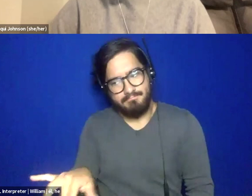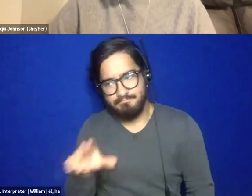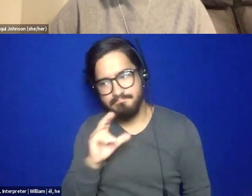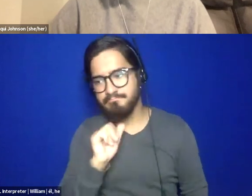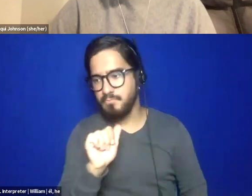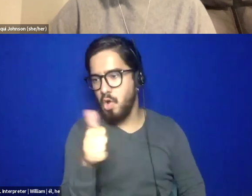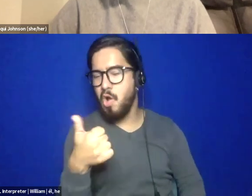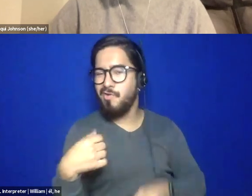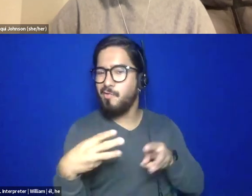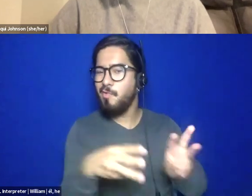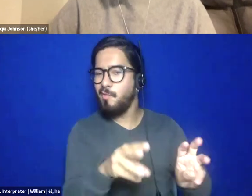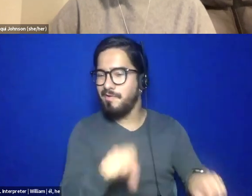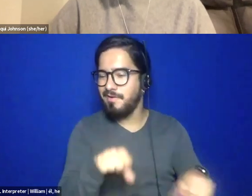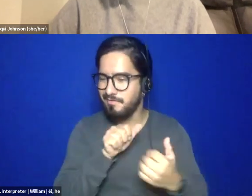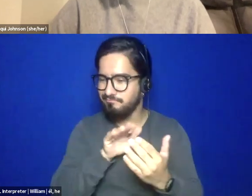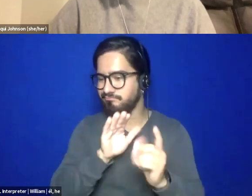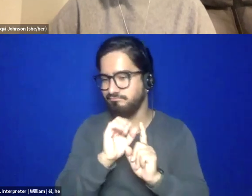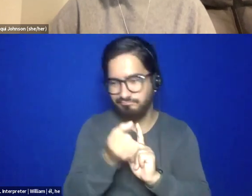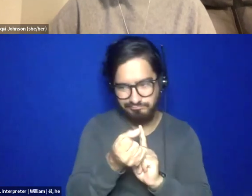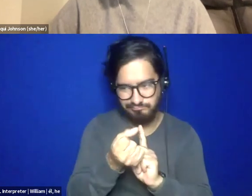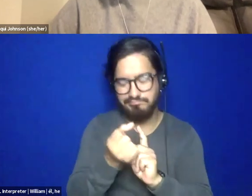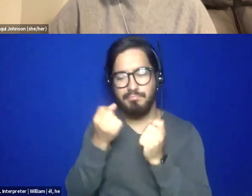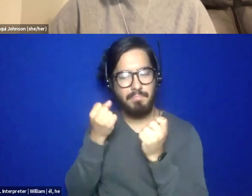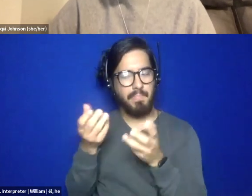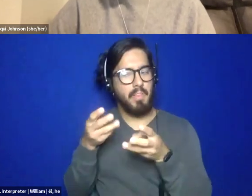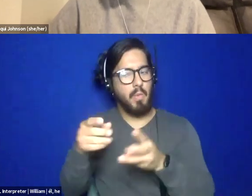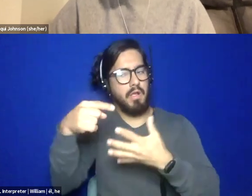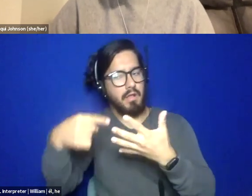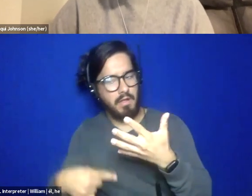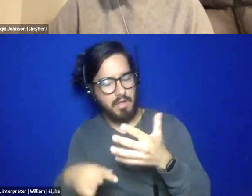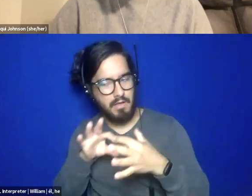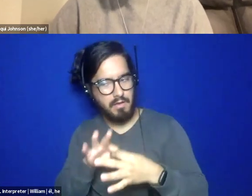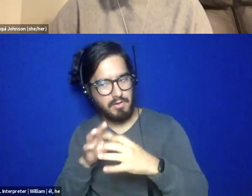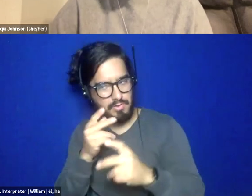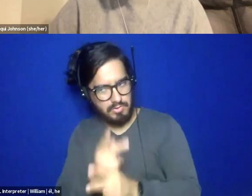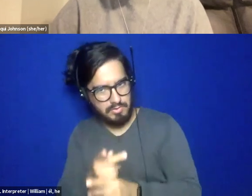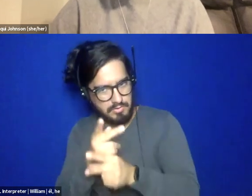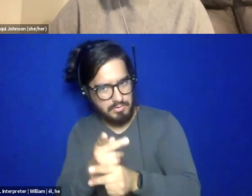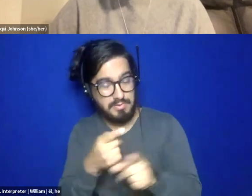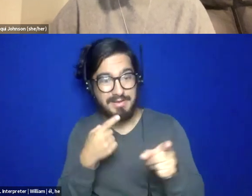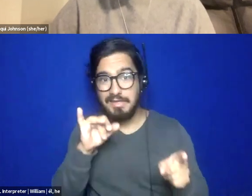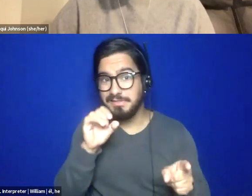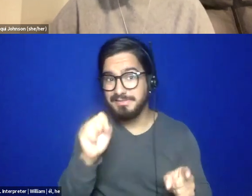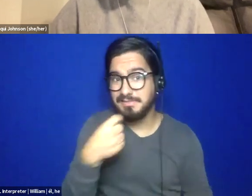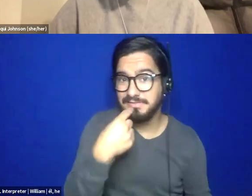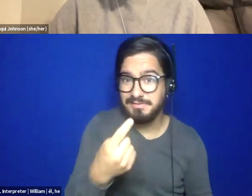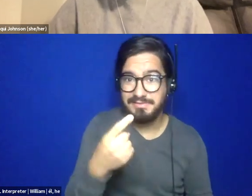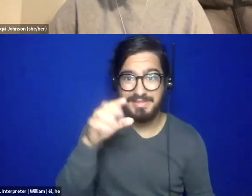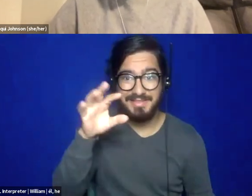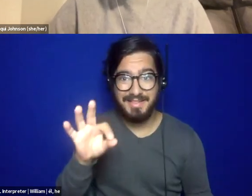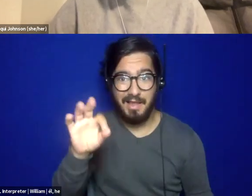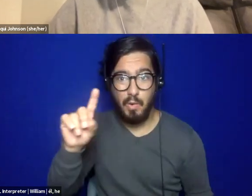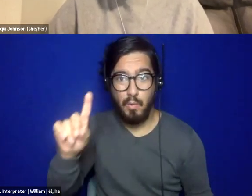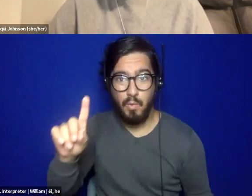ways. No, there's other ways of providing care. Like Jess was talking about 9-1-1 and the typical suicide